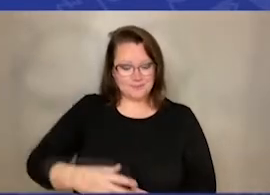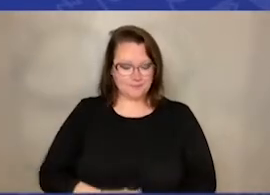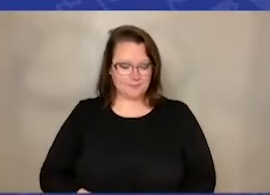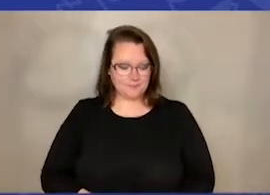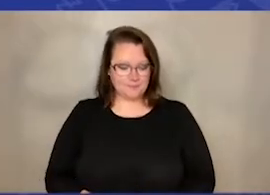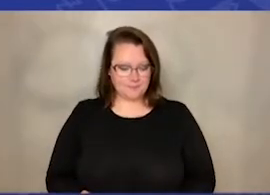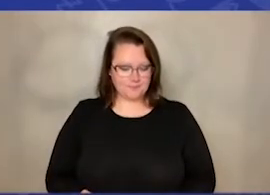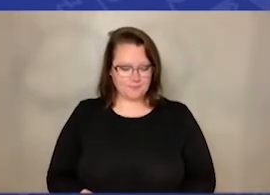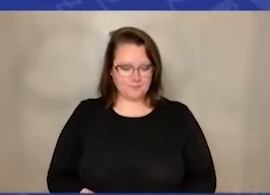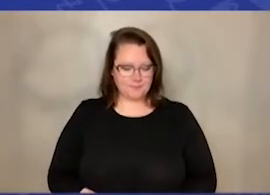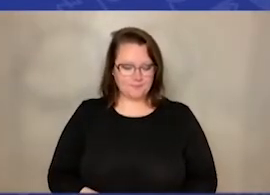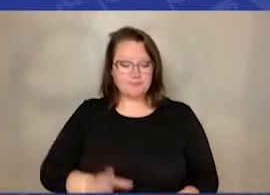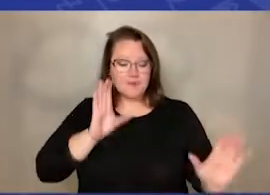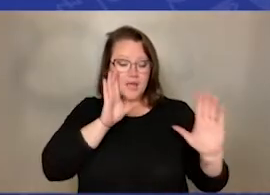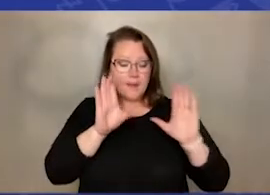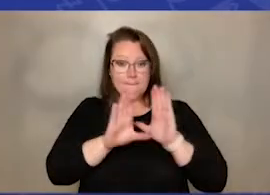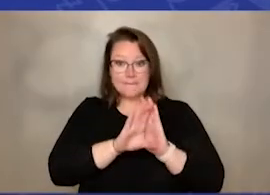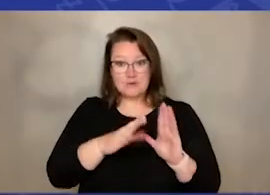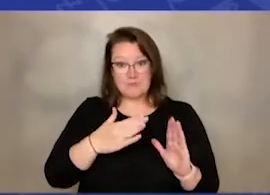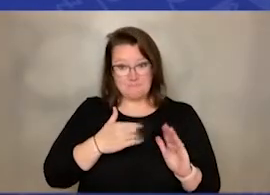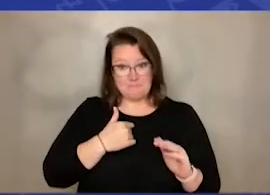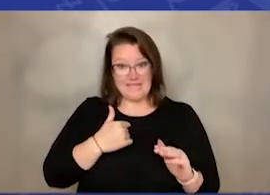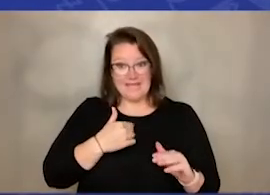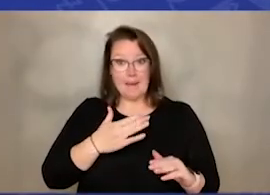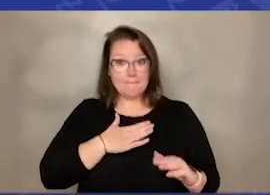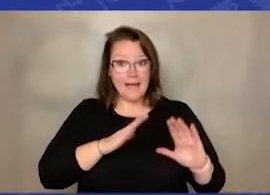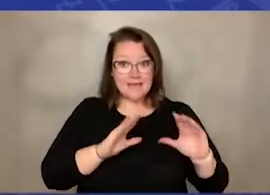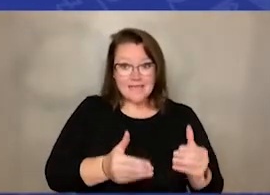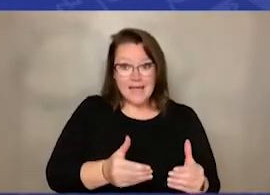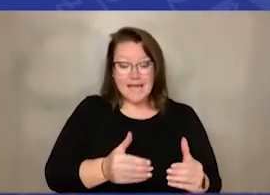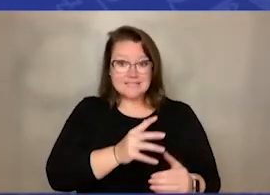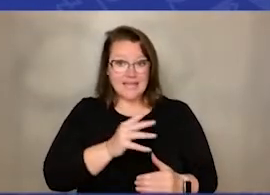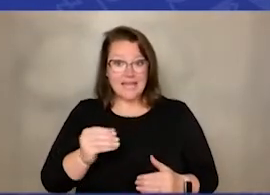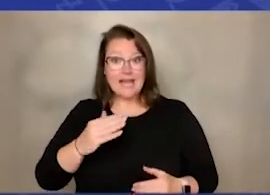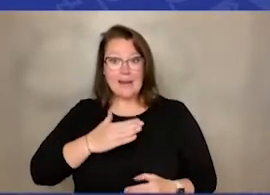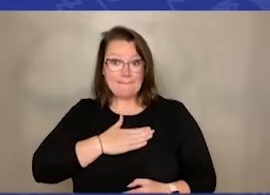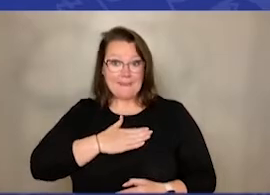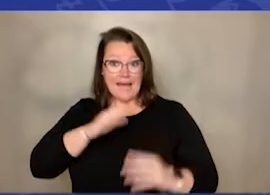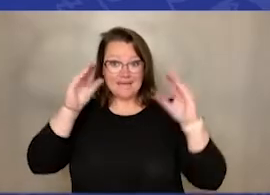Next we have a picture of my classmates and my teacher, Ms. McDermott.